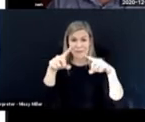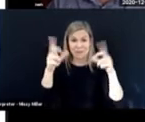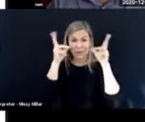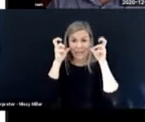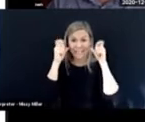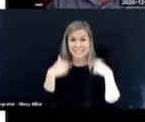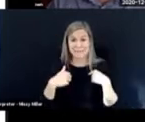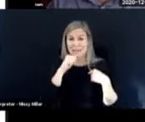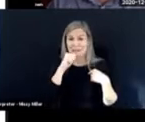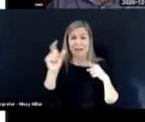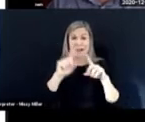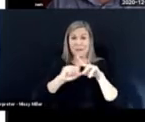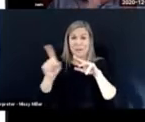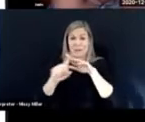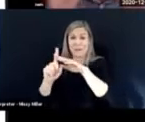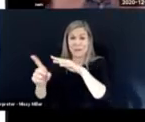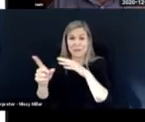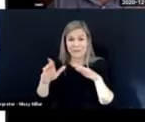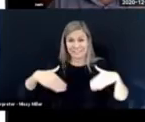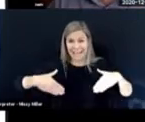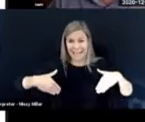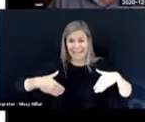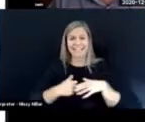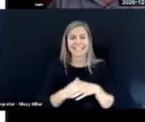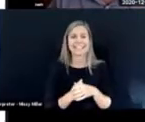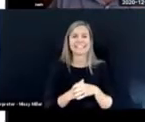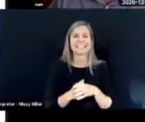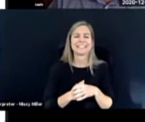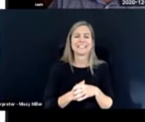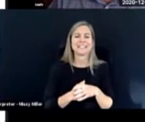93 people listening, but you're not all running away.